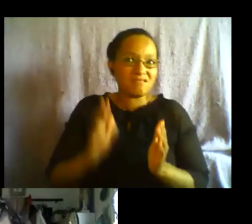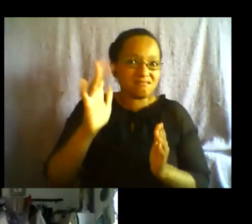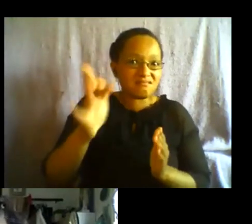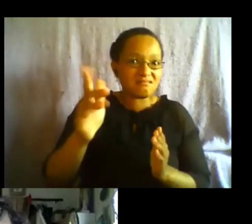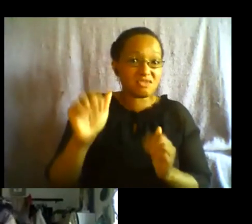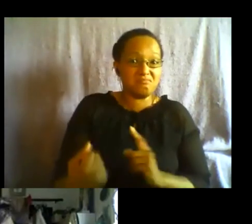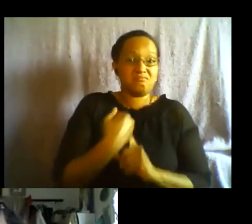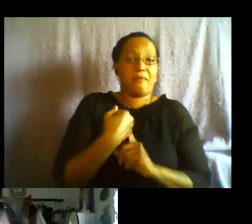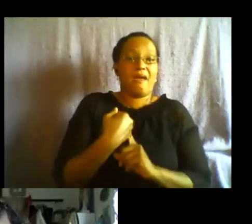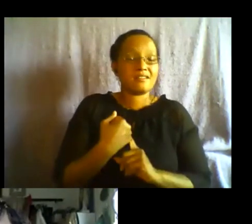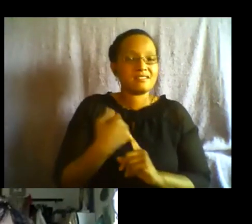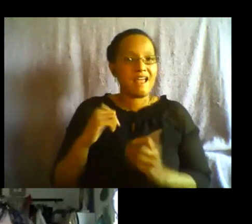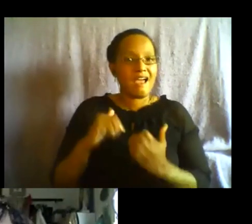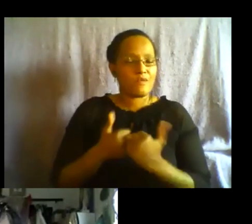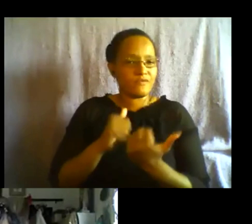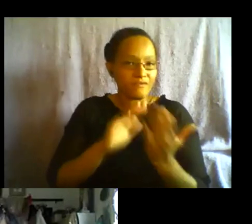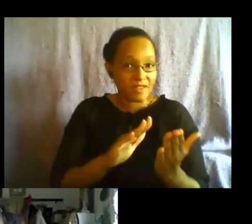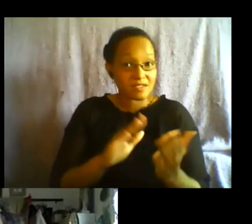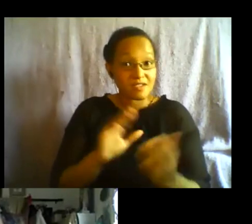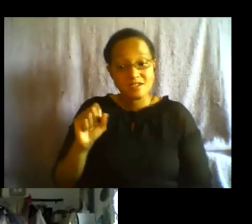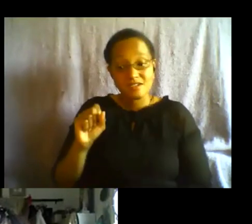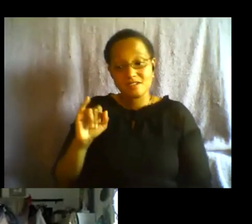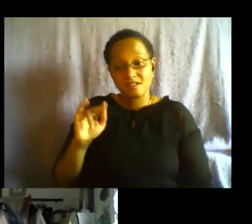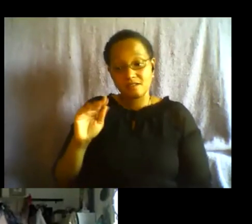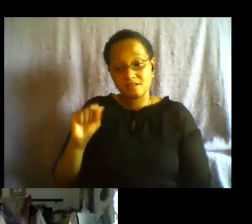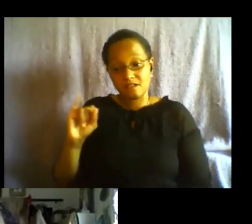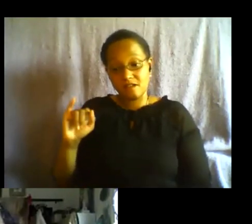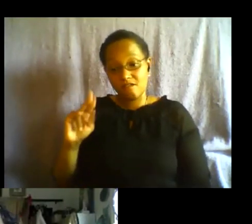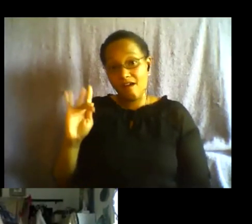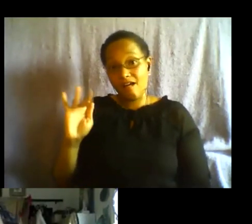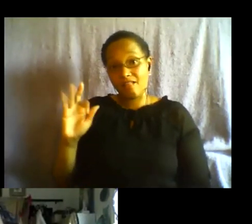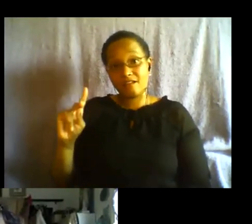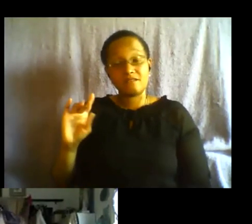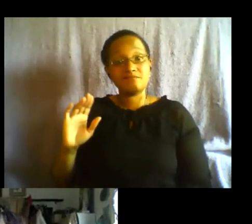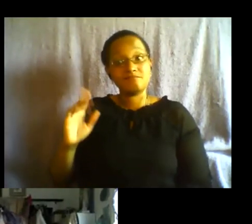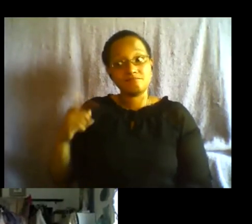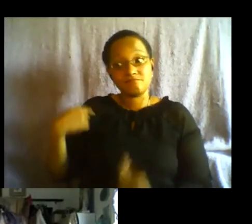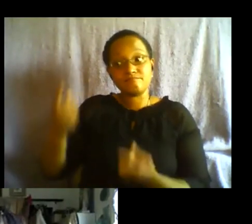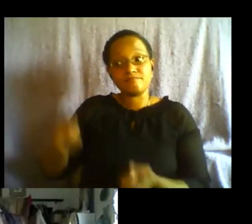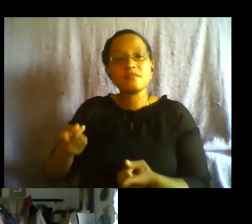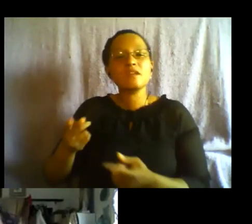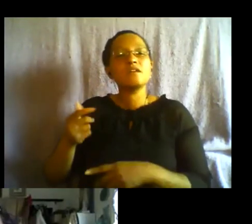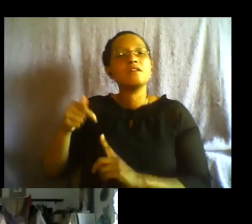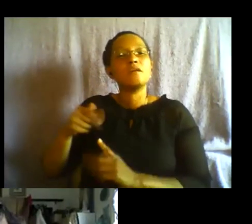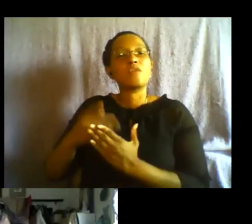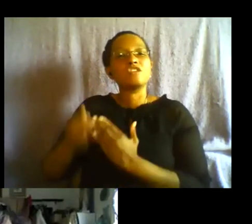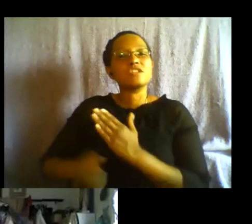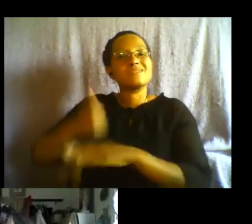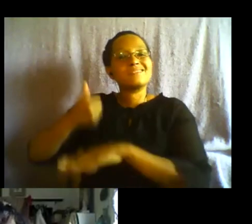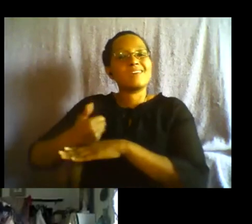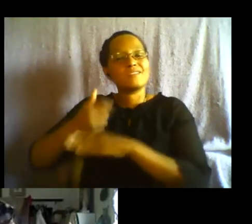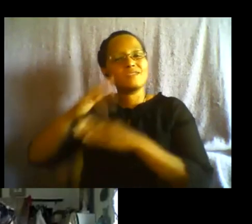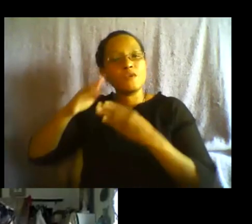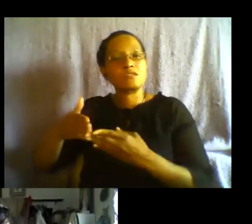you know the history of sins invalid performances it was established as a project about disability and sexuality